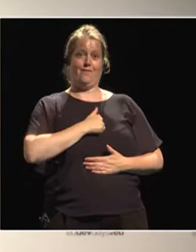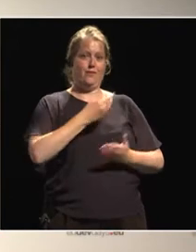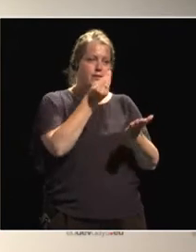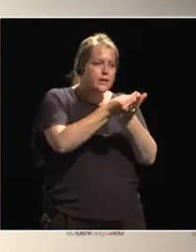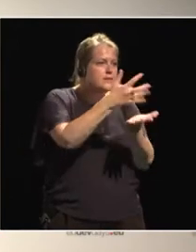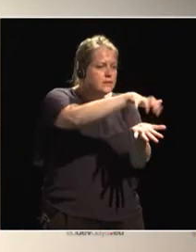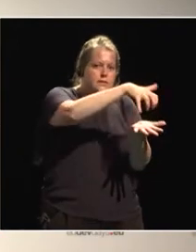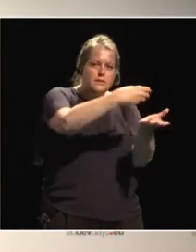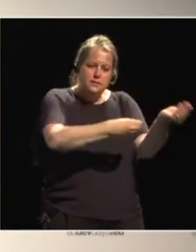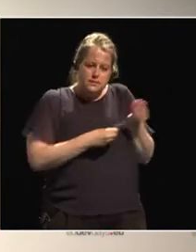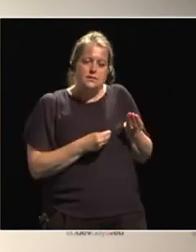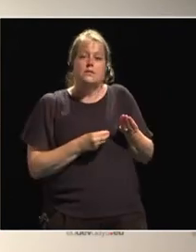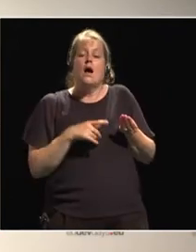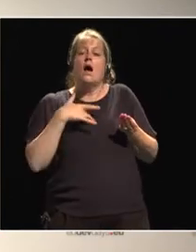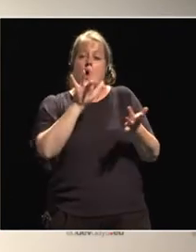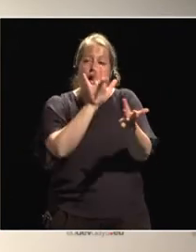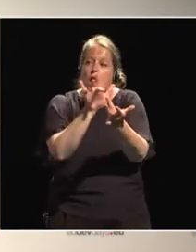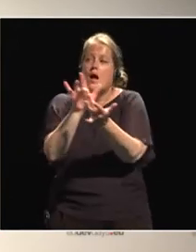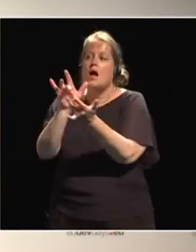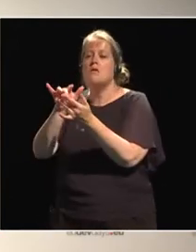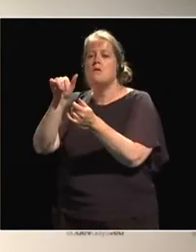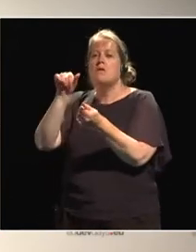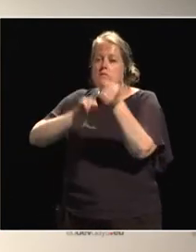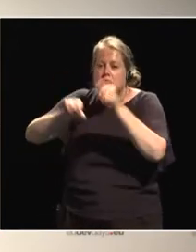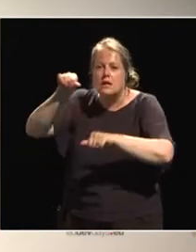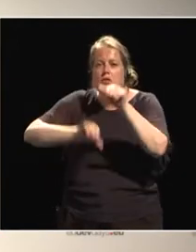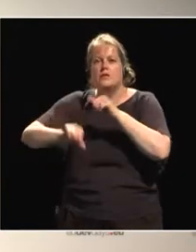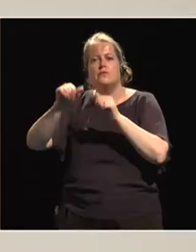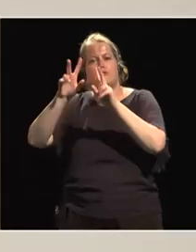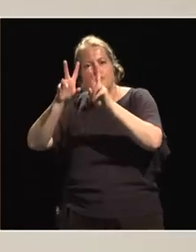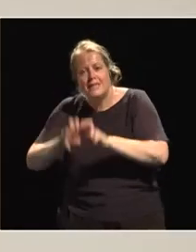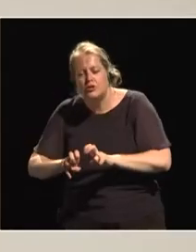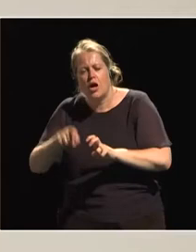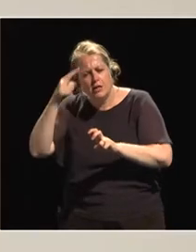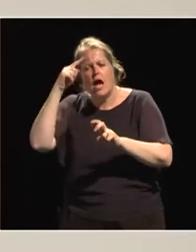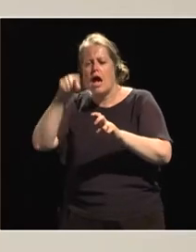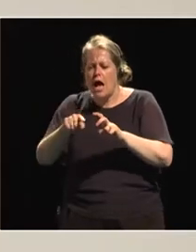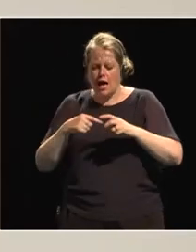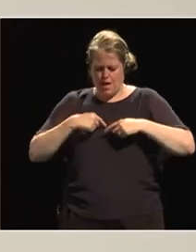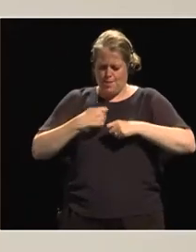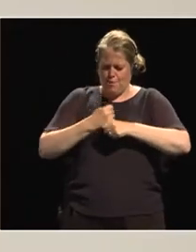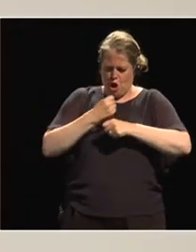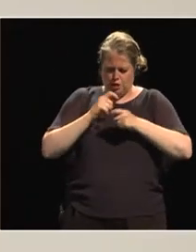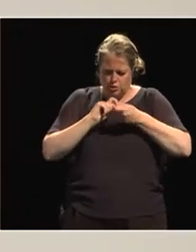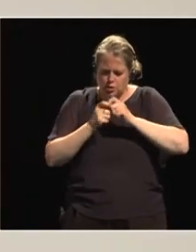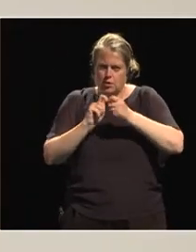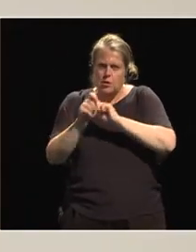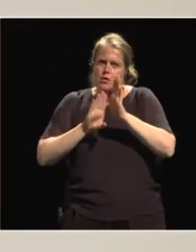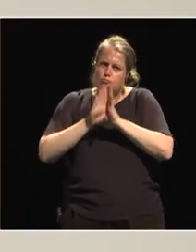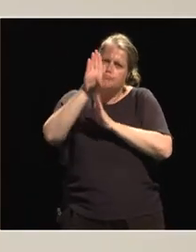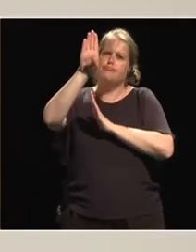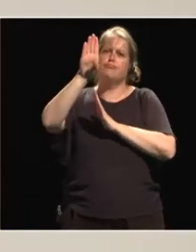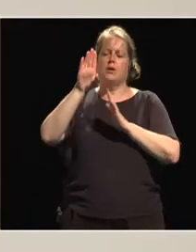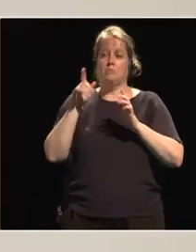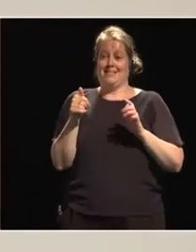having contacts with scientific research, by improving their productivity, who have prospered at